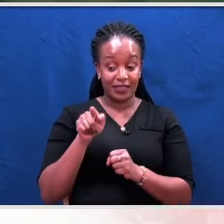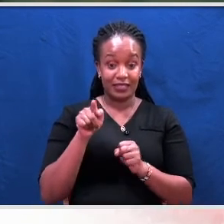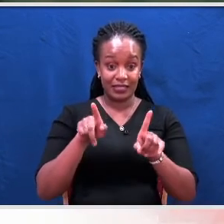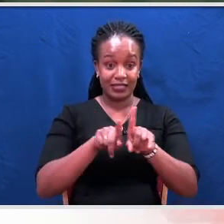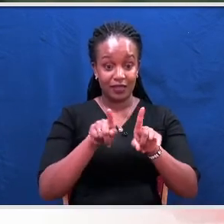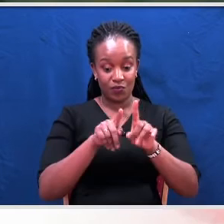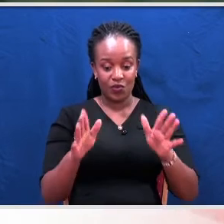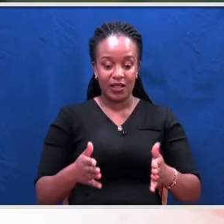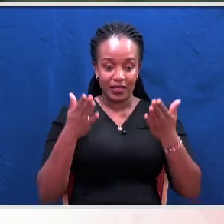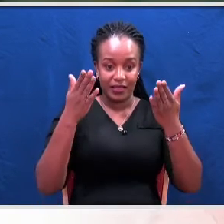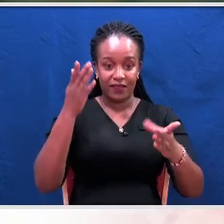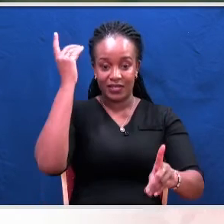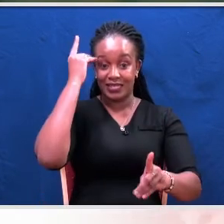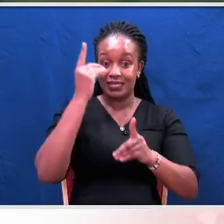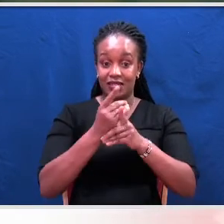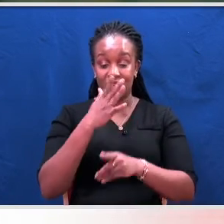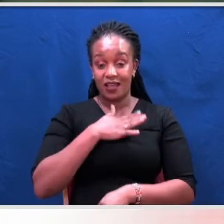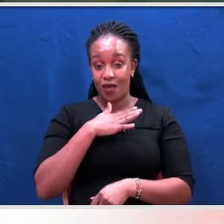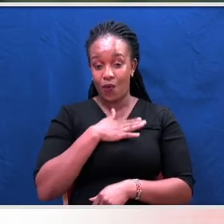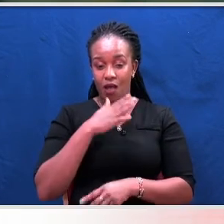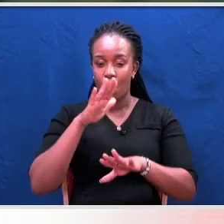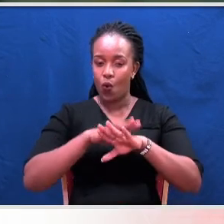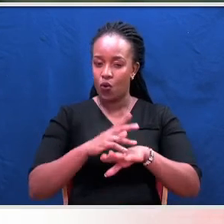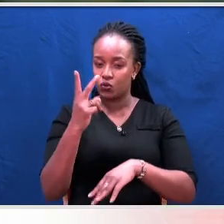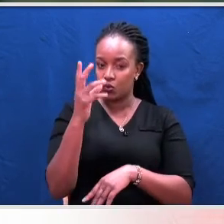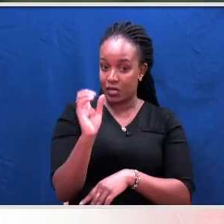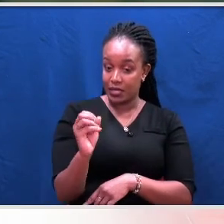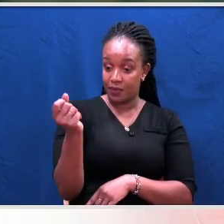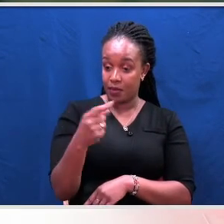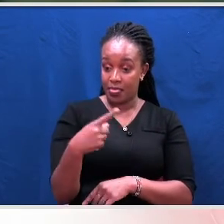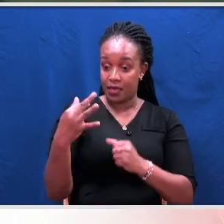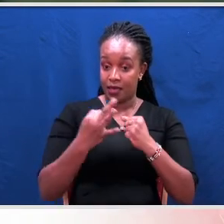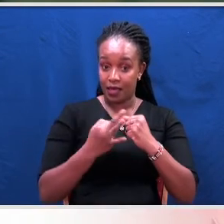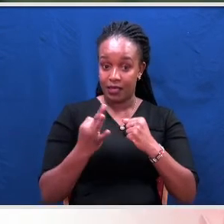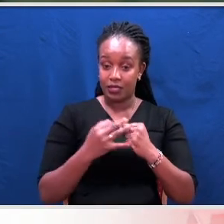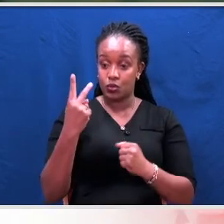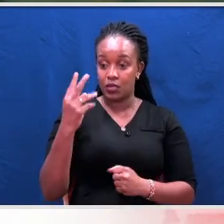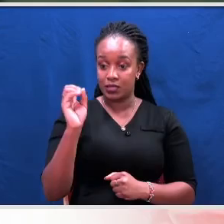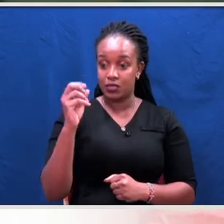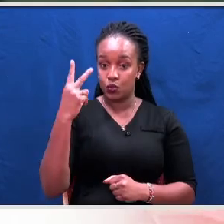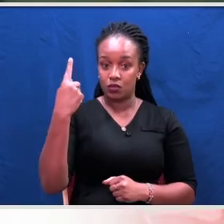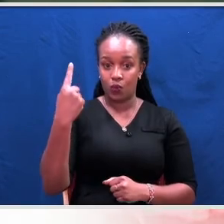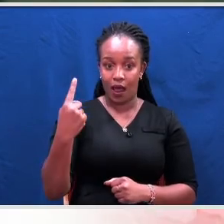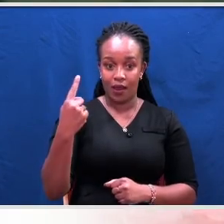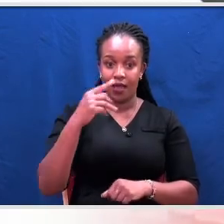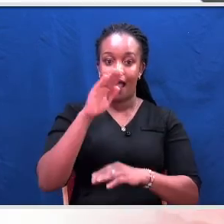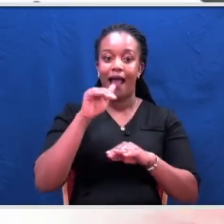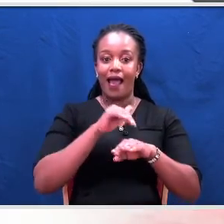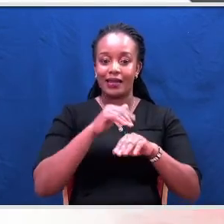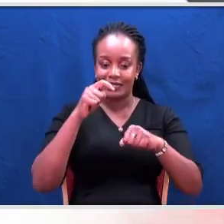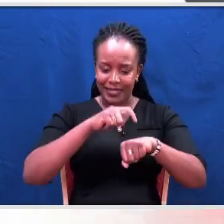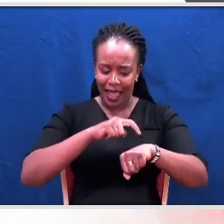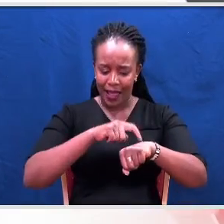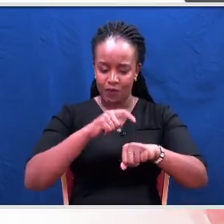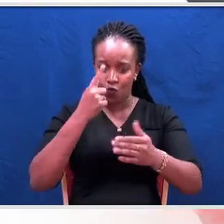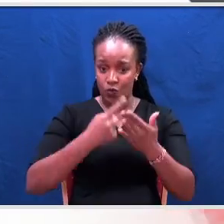our judgment on 20th August 2021 at 9 a.m. A